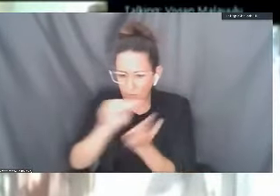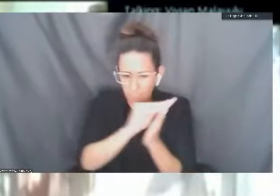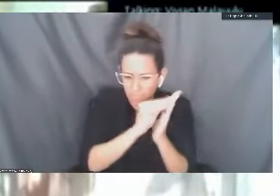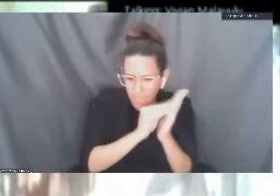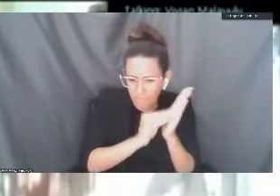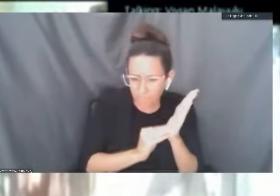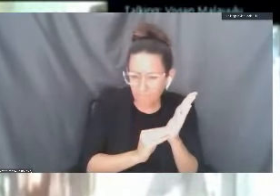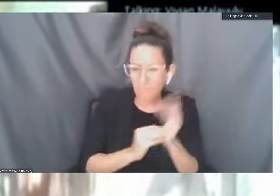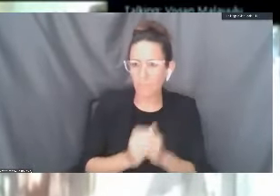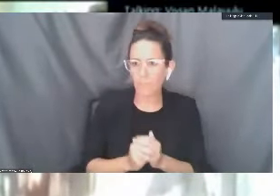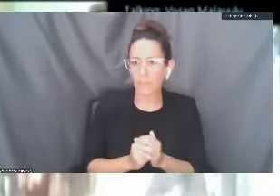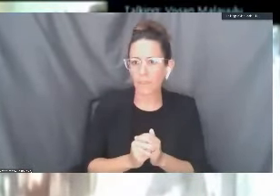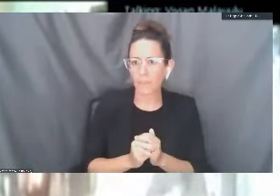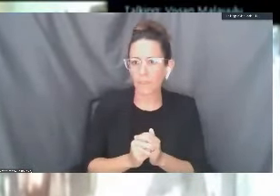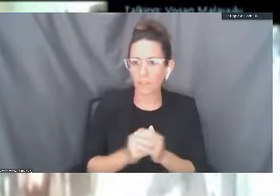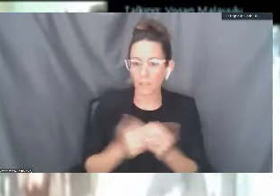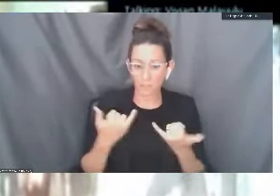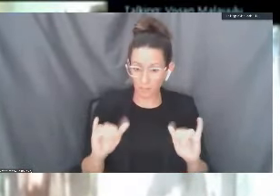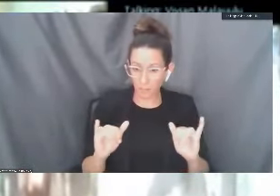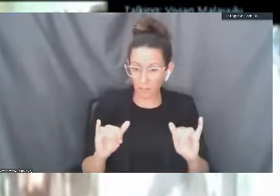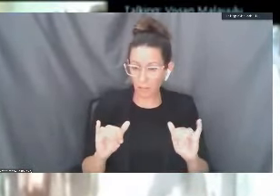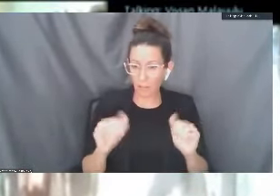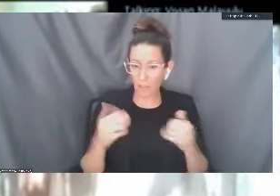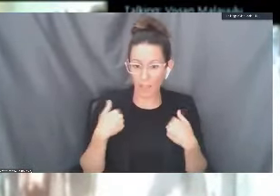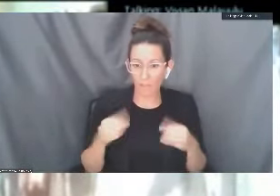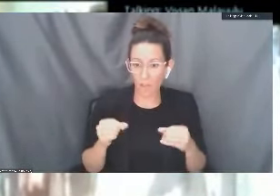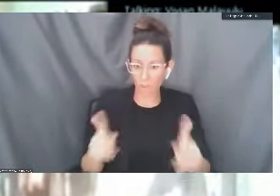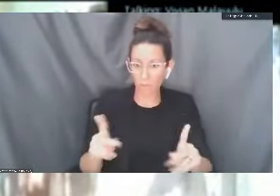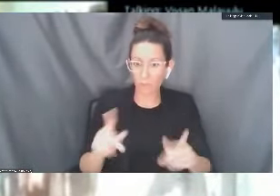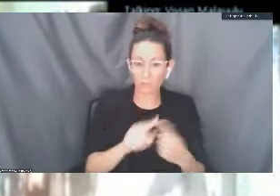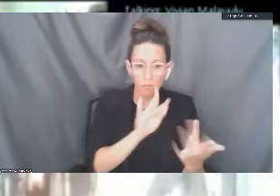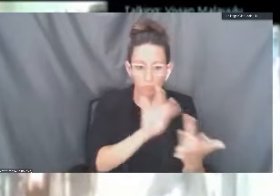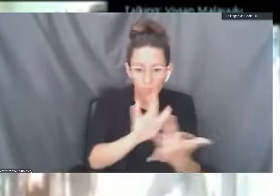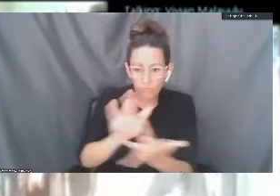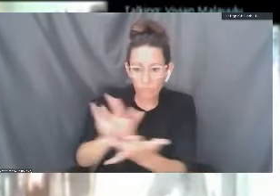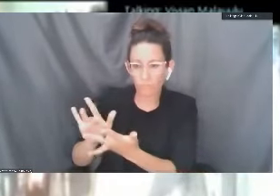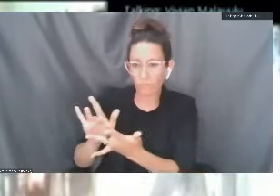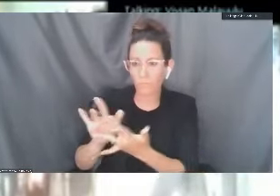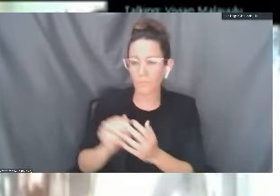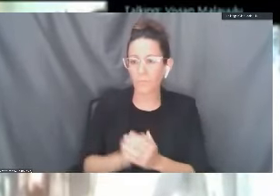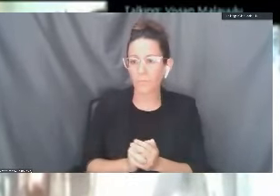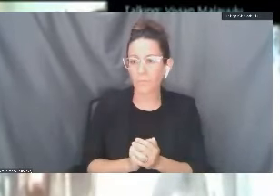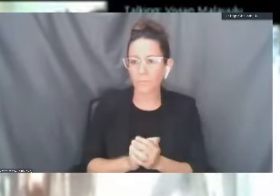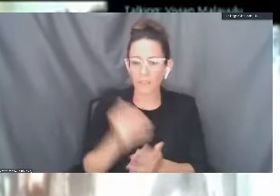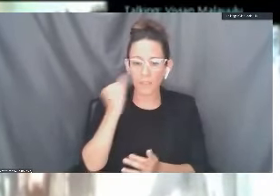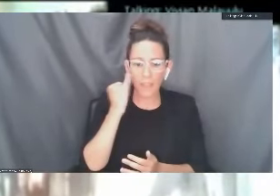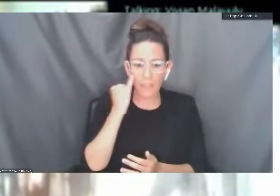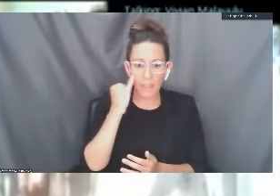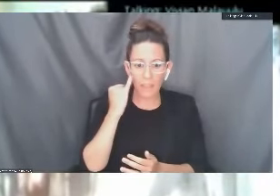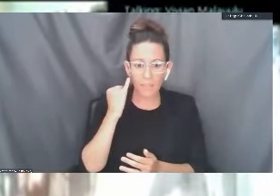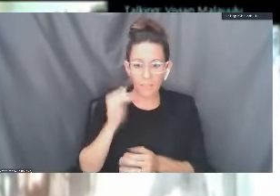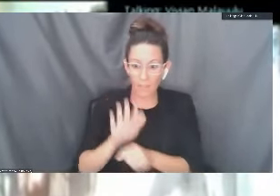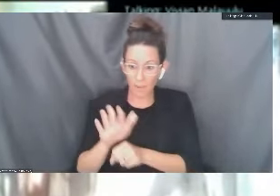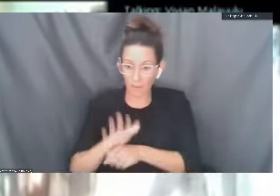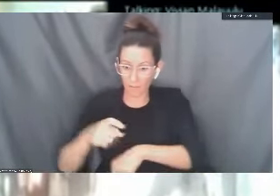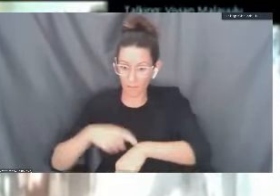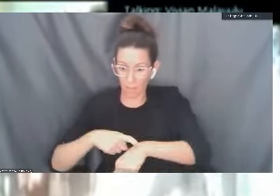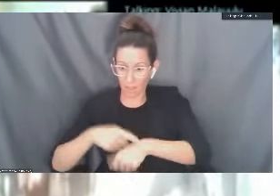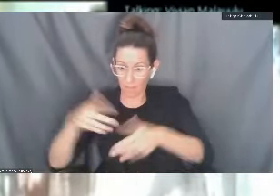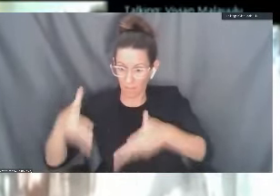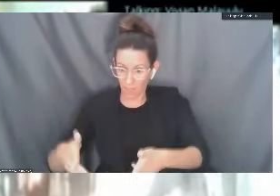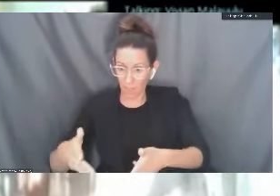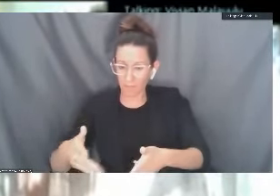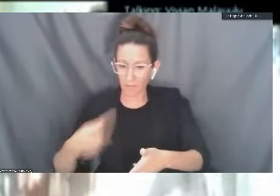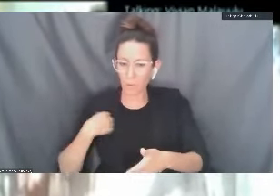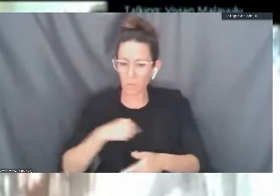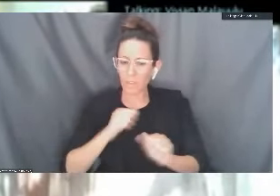would like, there's still a way that you can email or get in touch with us. Just in case we have time at the end of this town hall, we'd love